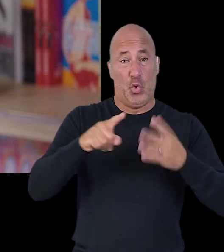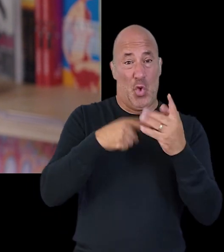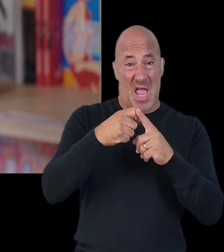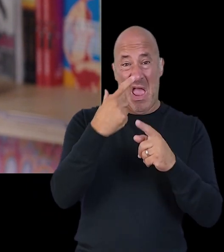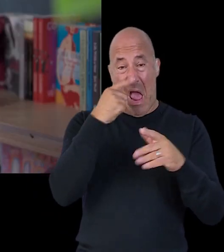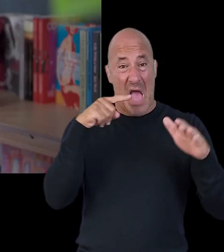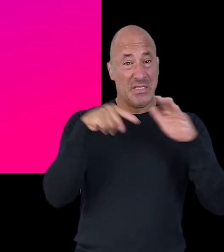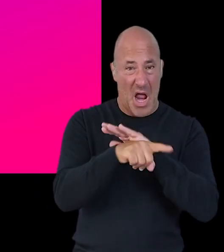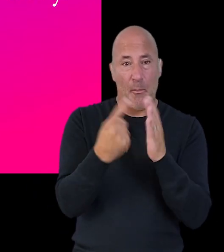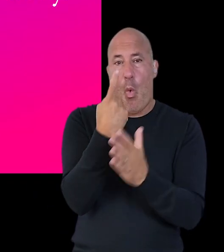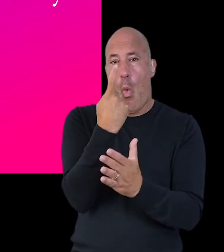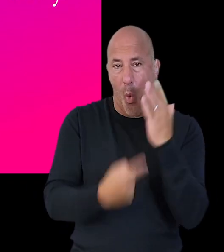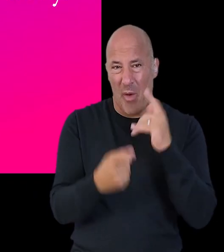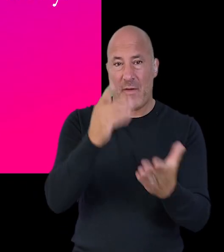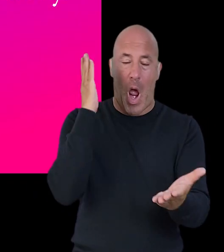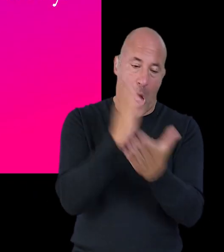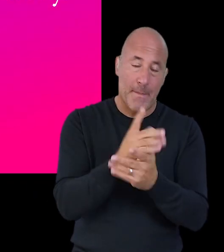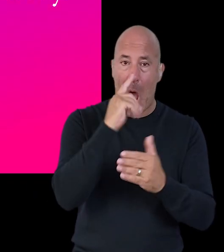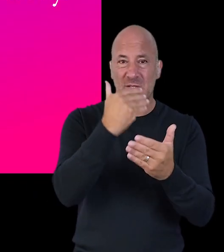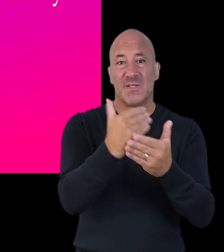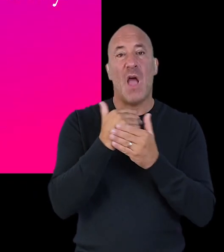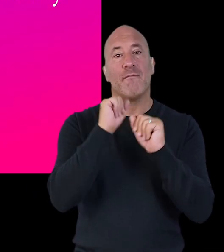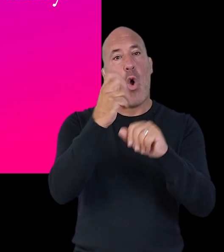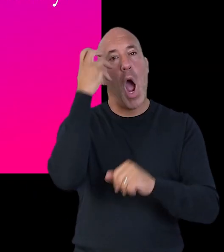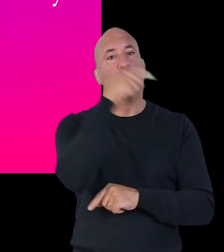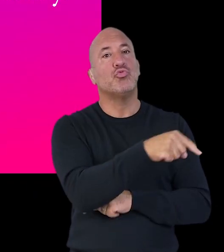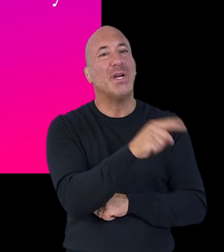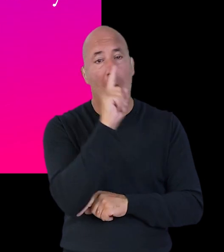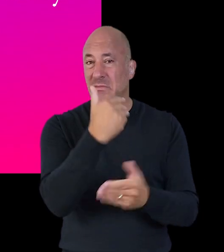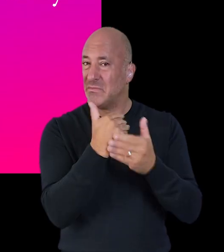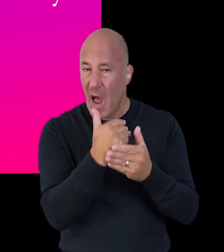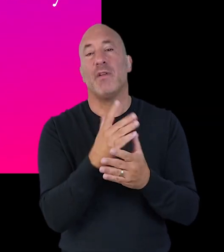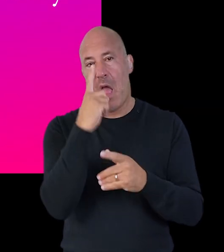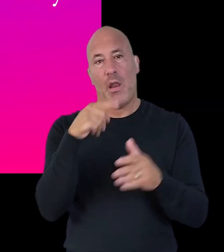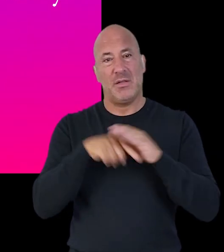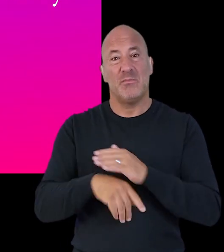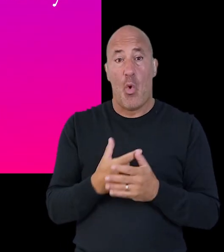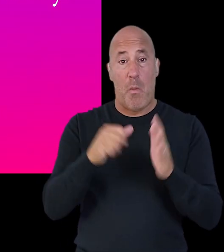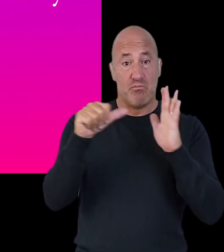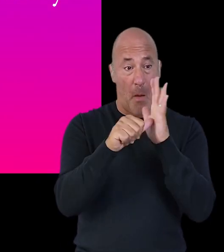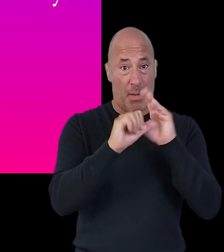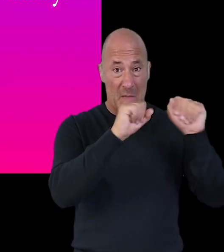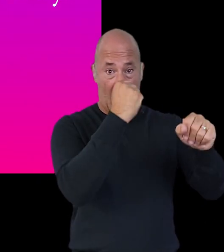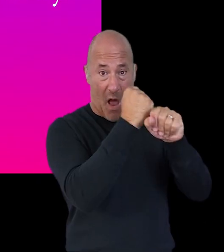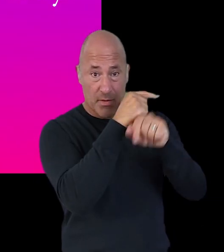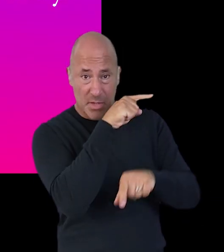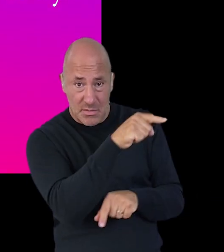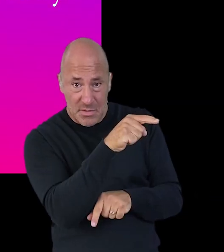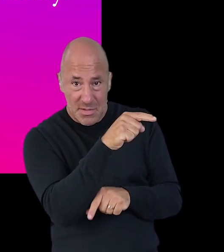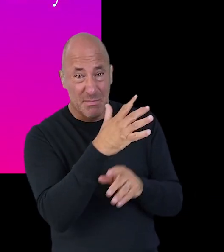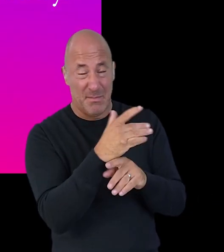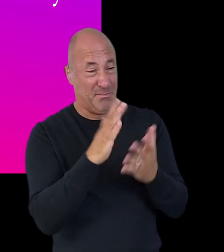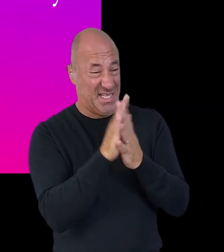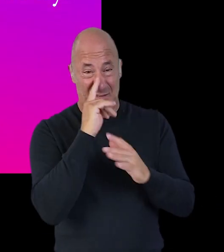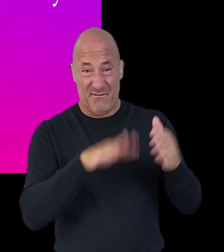country of origin you only get asylum in a country like the united kingdom if you can't be safe anywhere in your own country so if the problem is from your